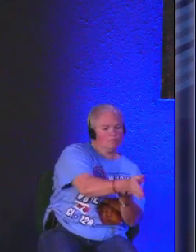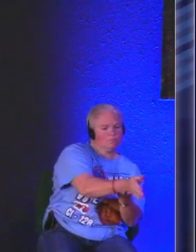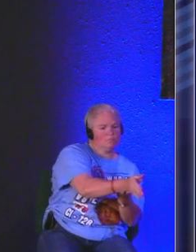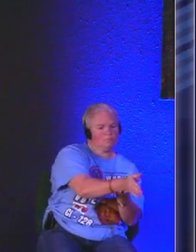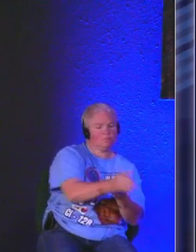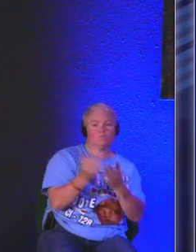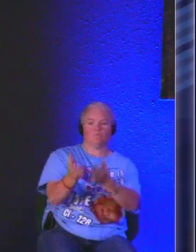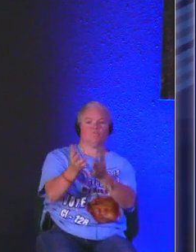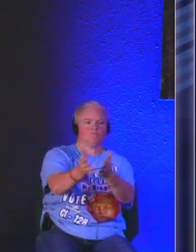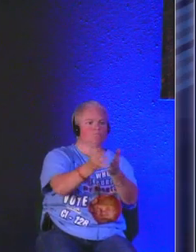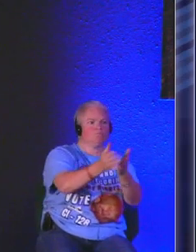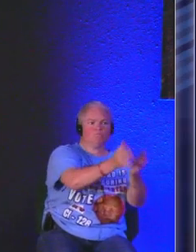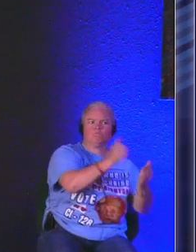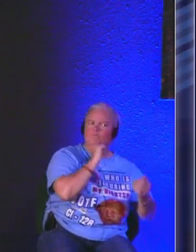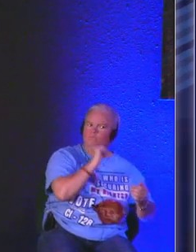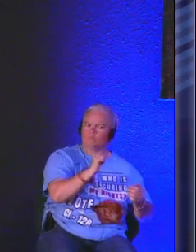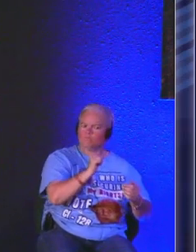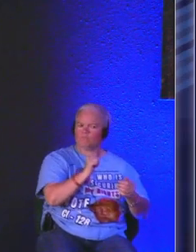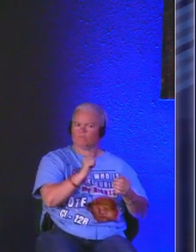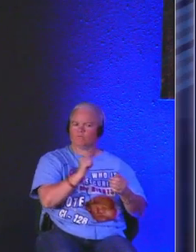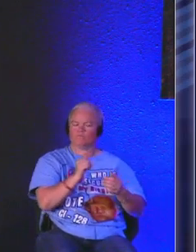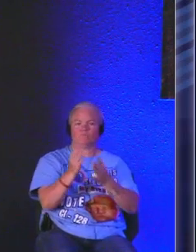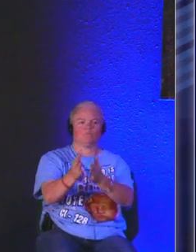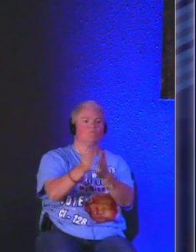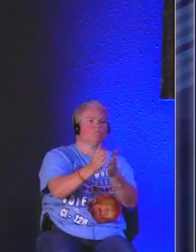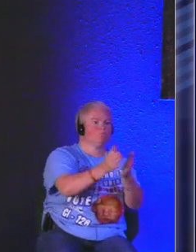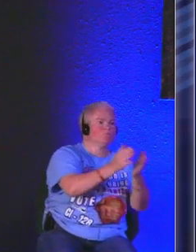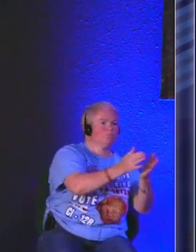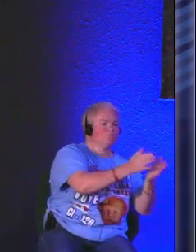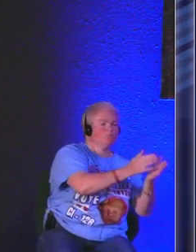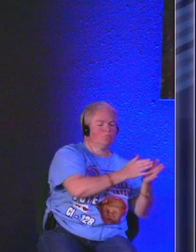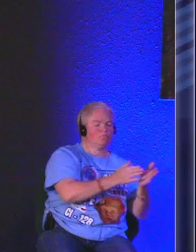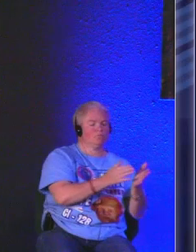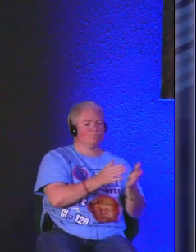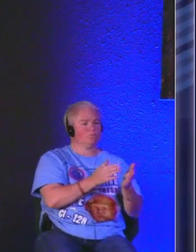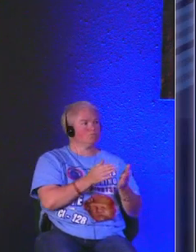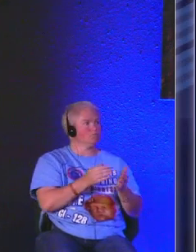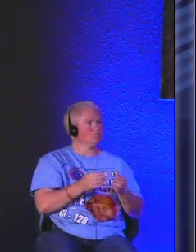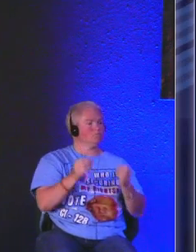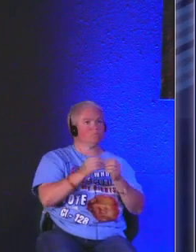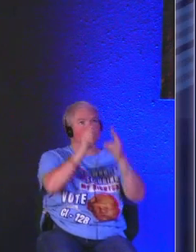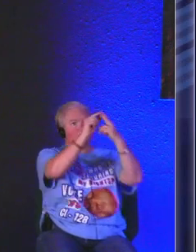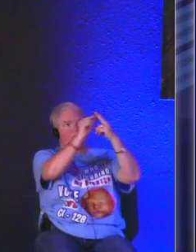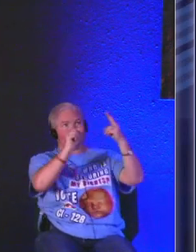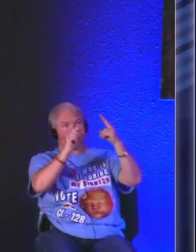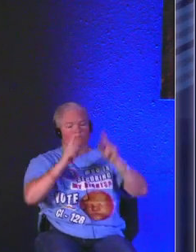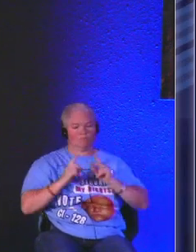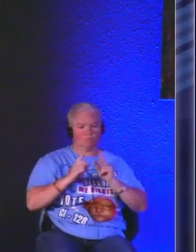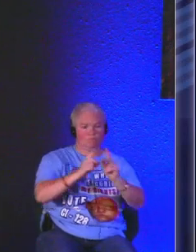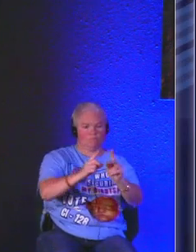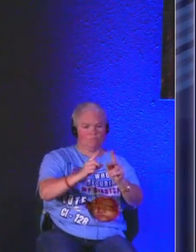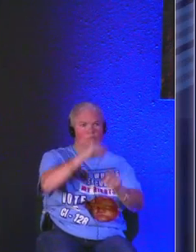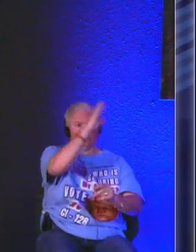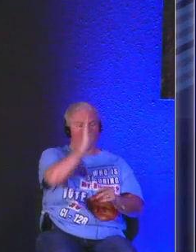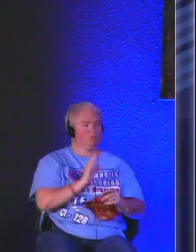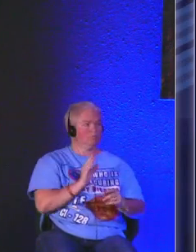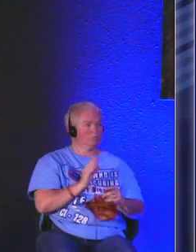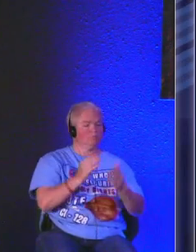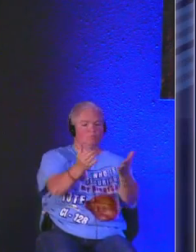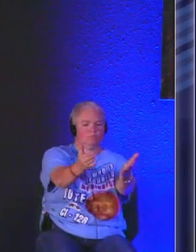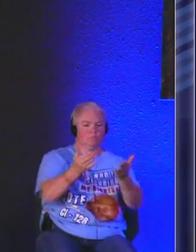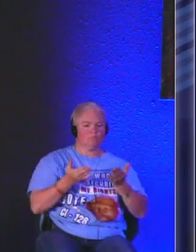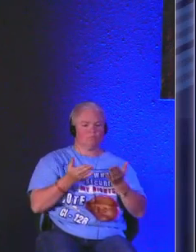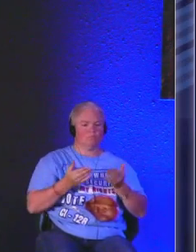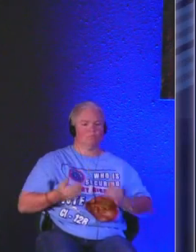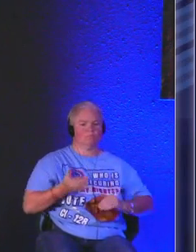that is extended to everyone but it's extended to everyone in such a manner that if we choose to follow God we can